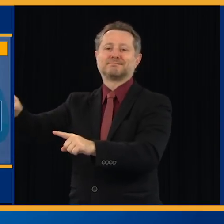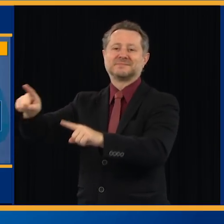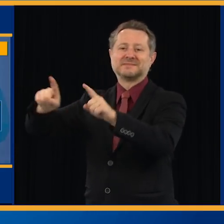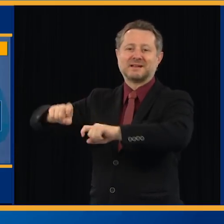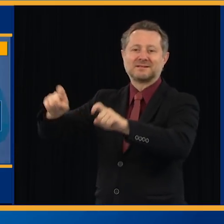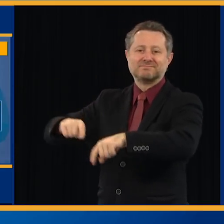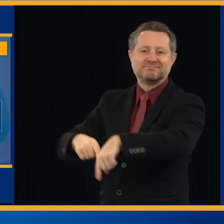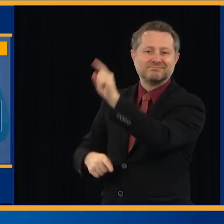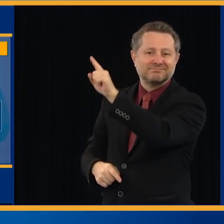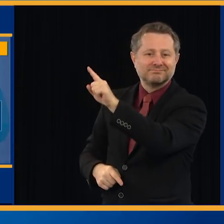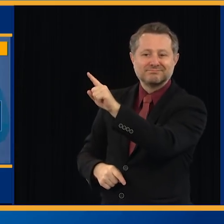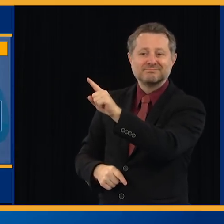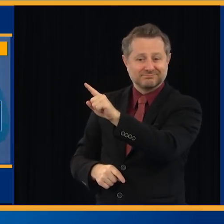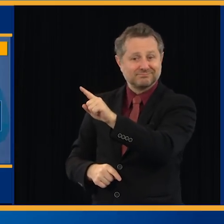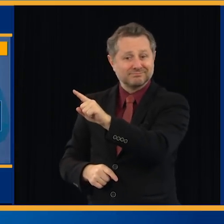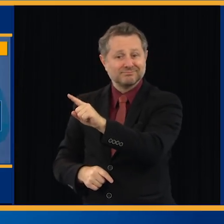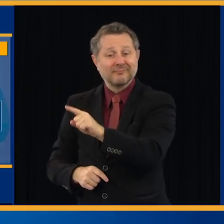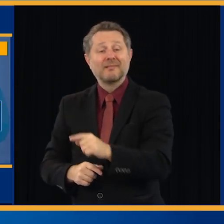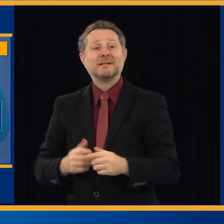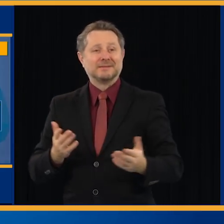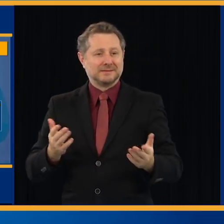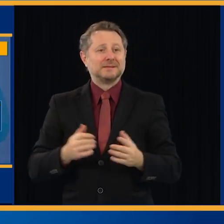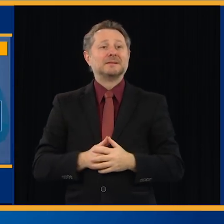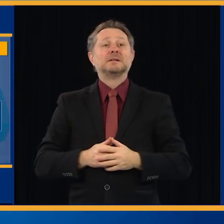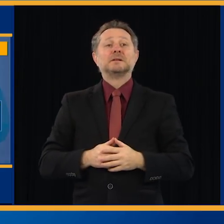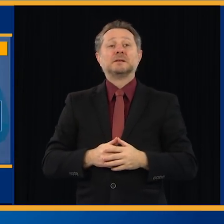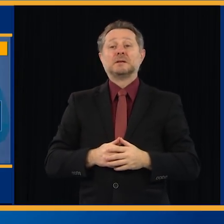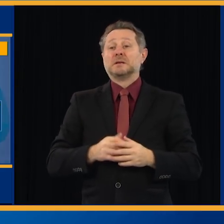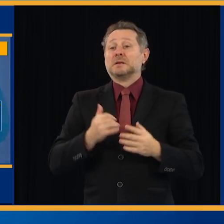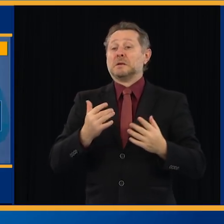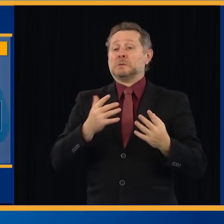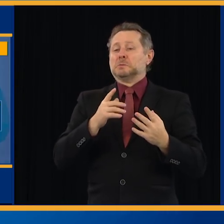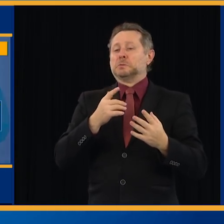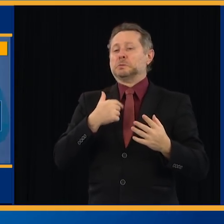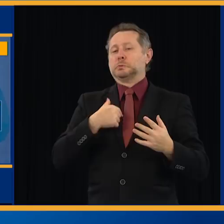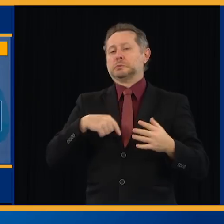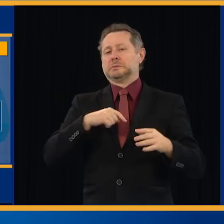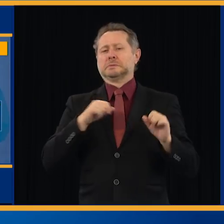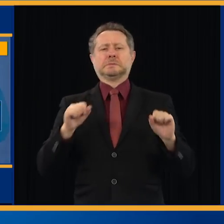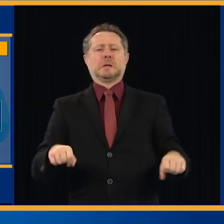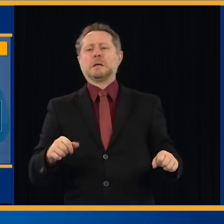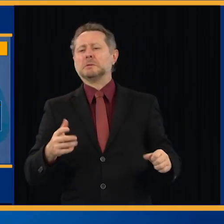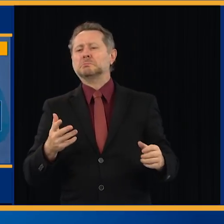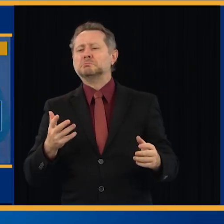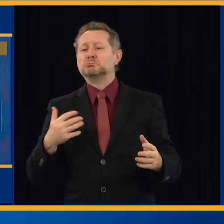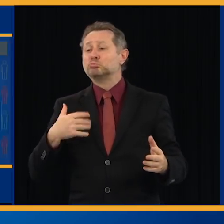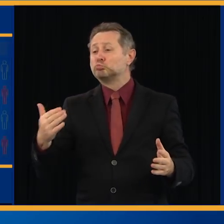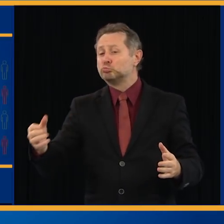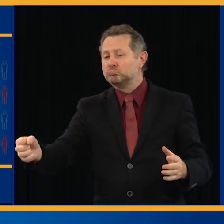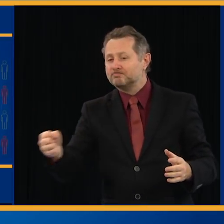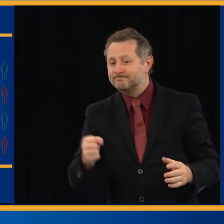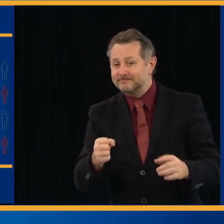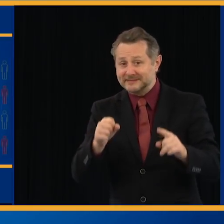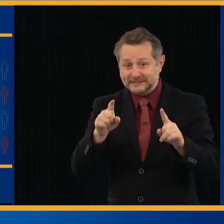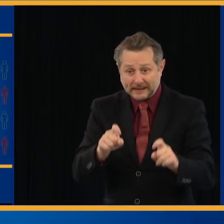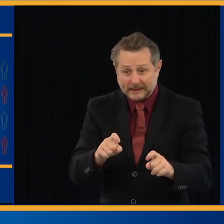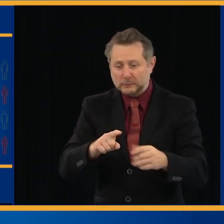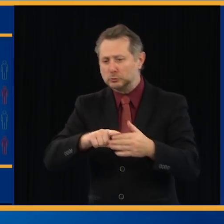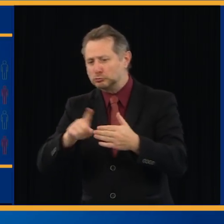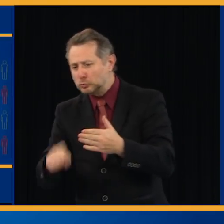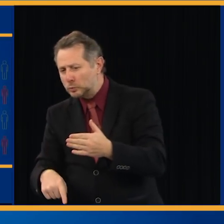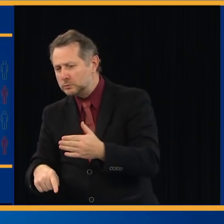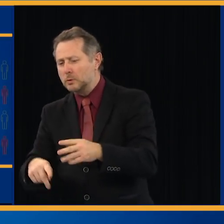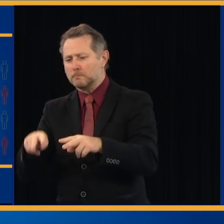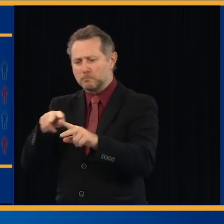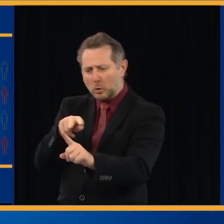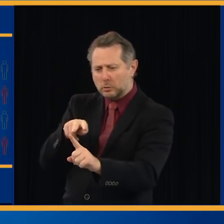symptoms, let me know right away. And we'll bring you in to take a test. That is tracing.